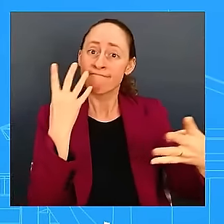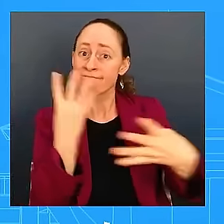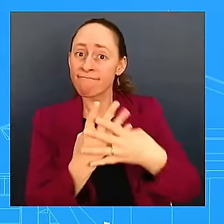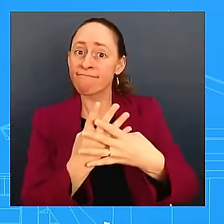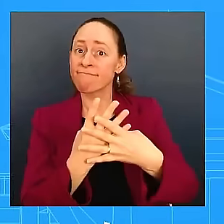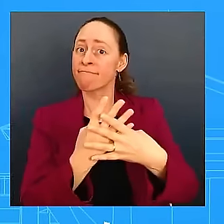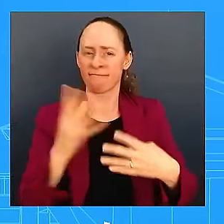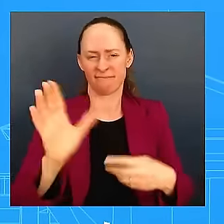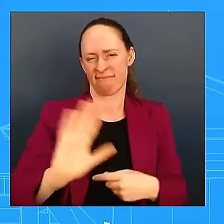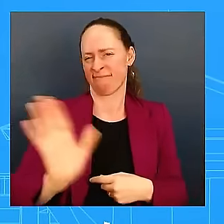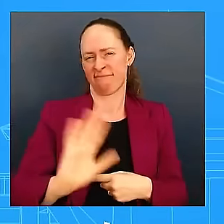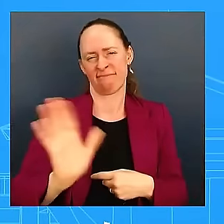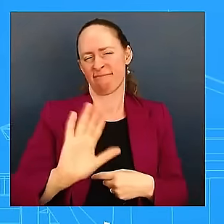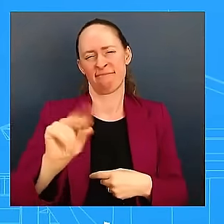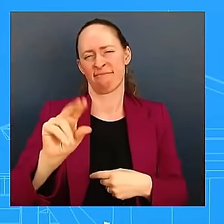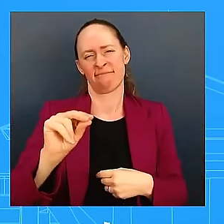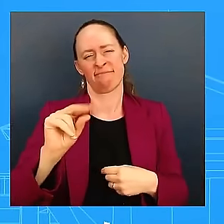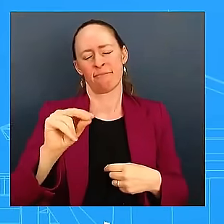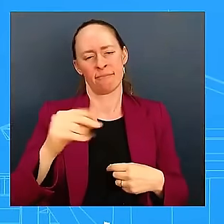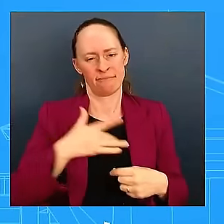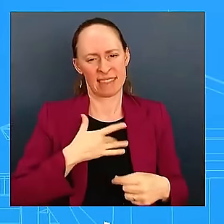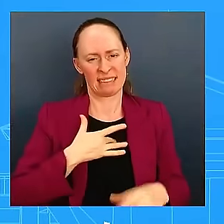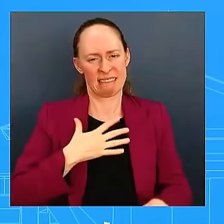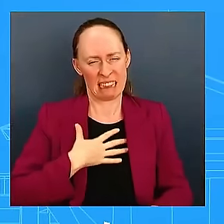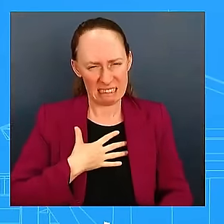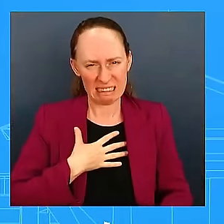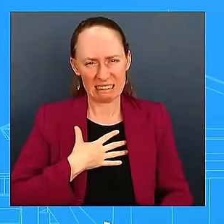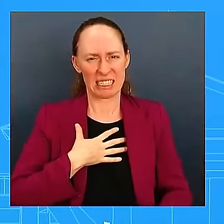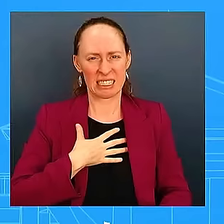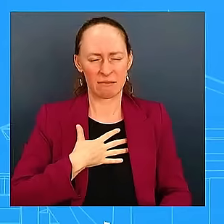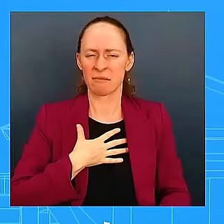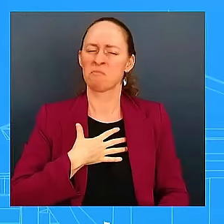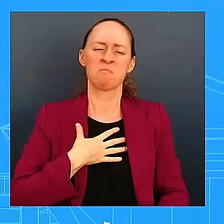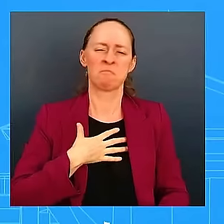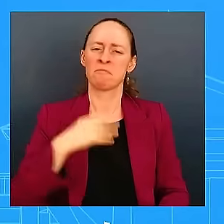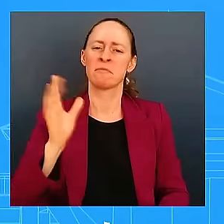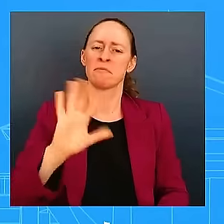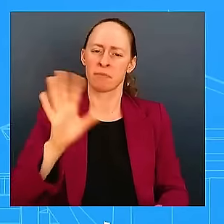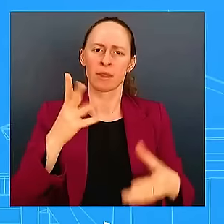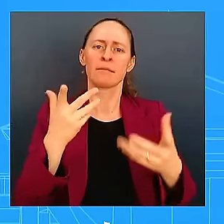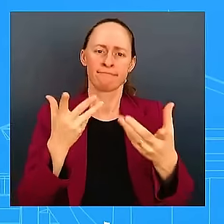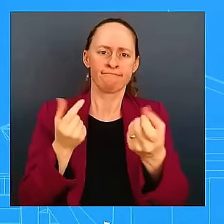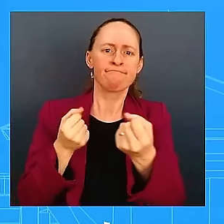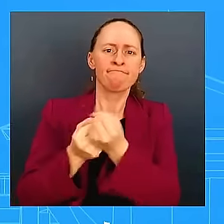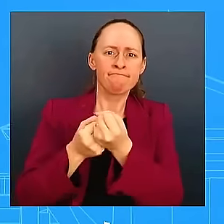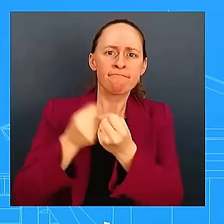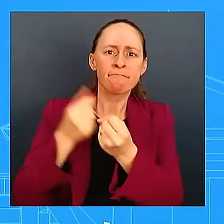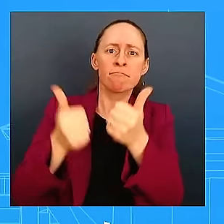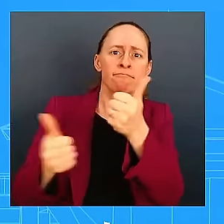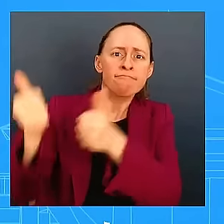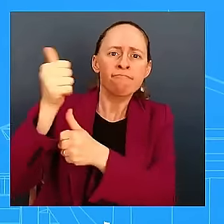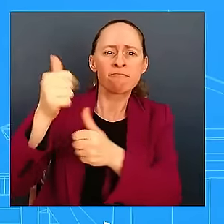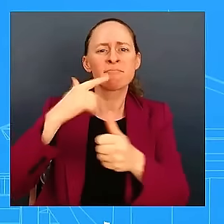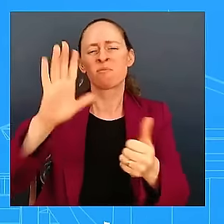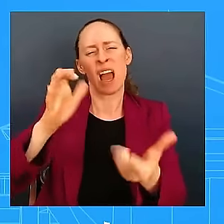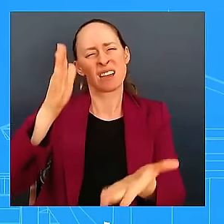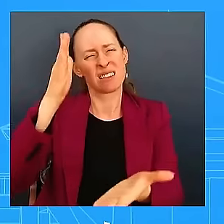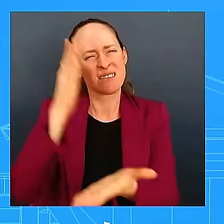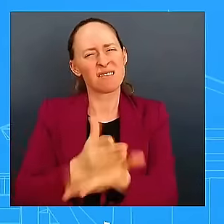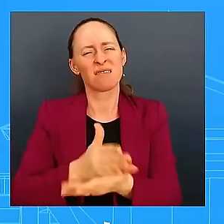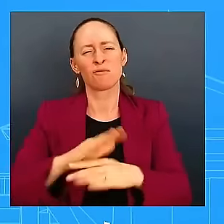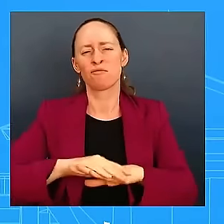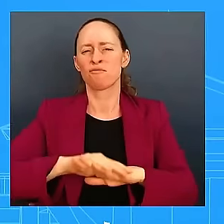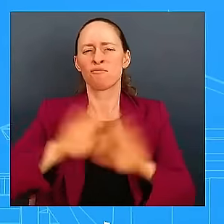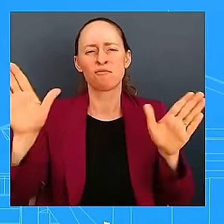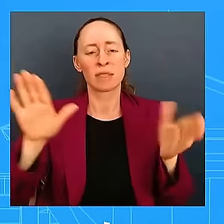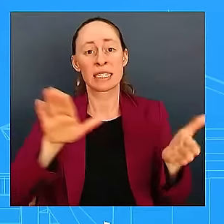General's decision to issue a moratorium on federal executions while the Department of Justice conducts a comprehensive review of policies and